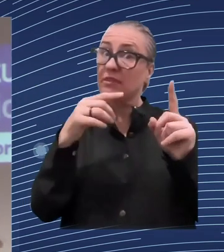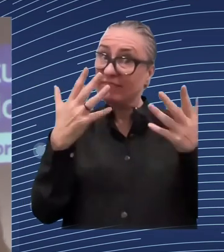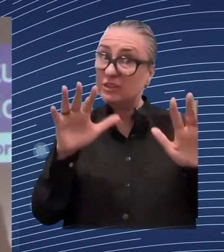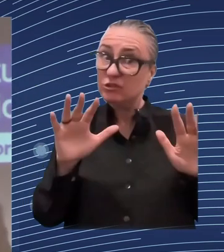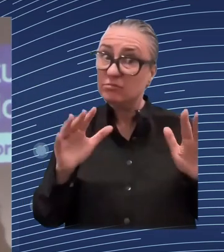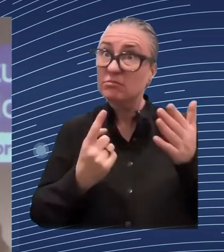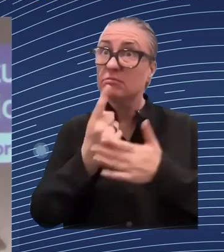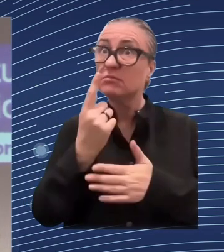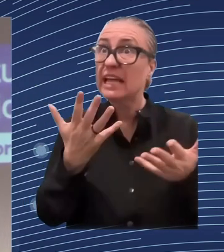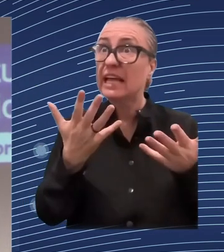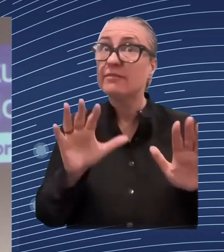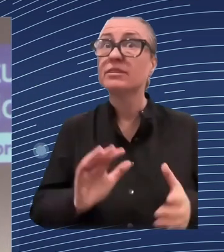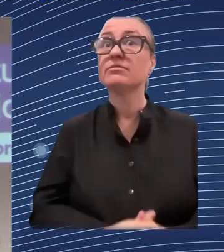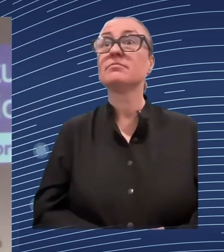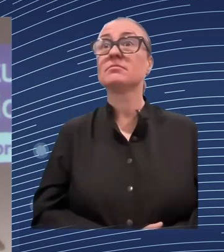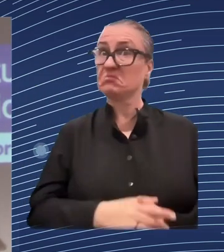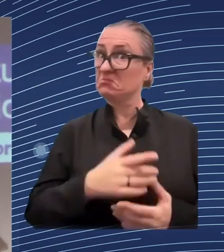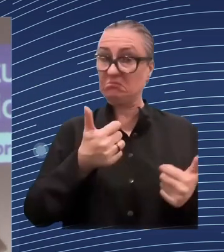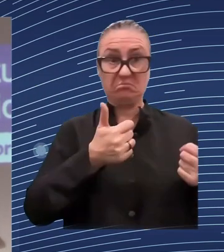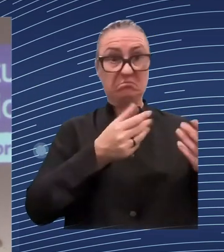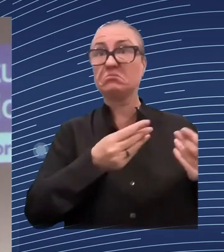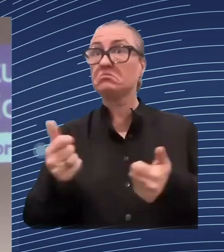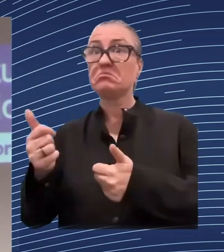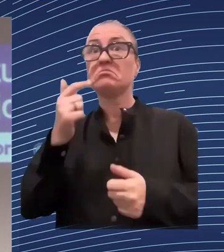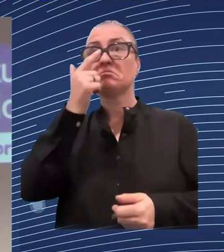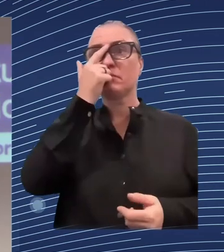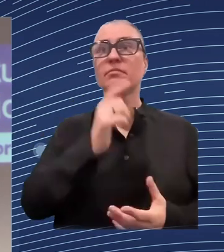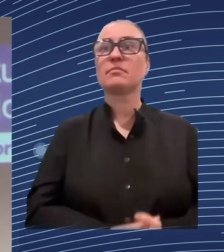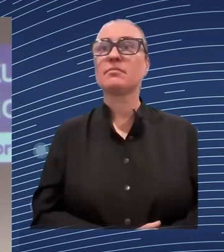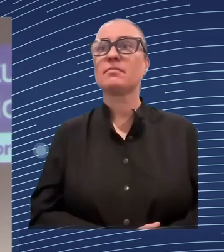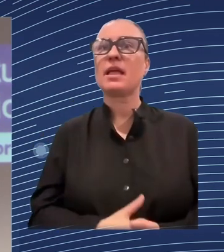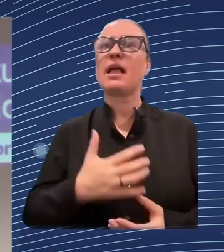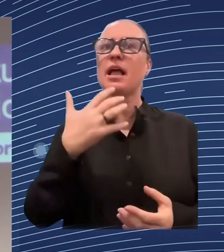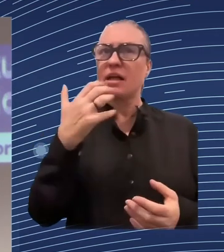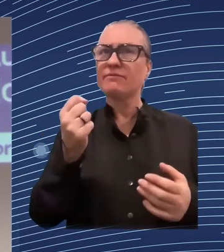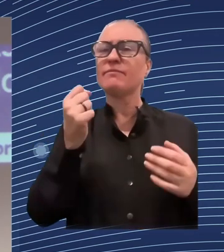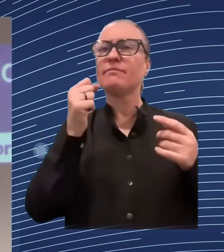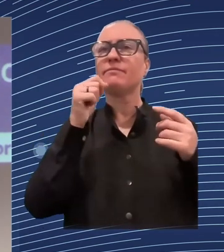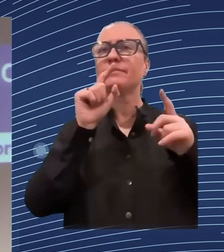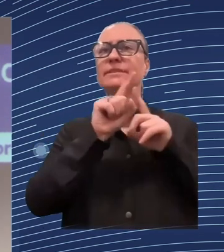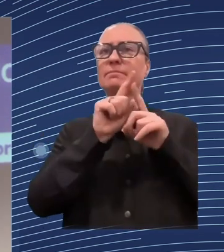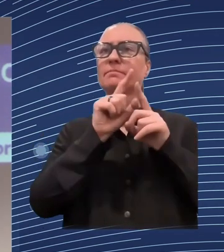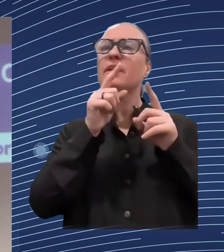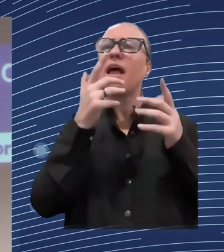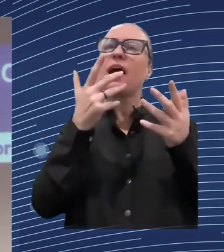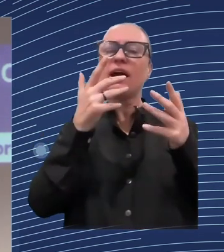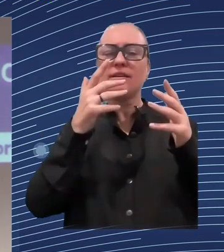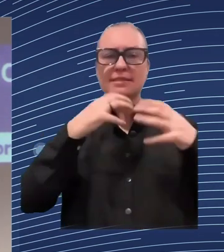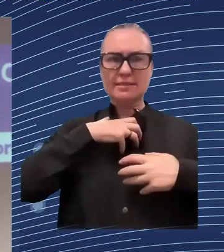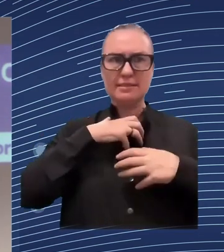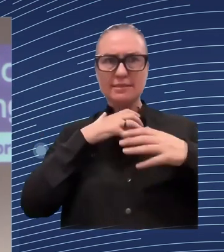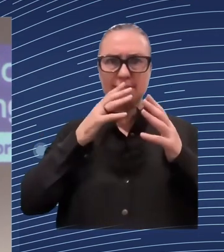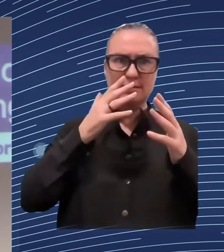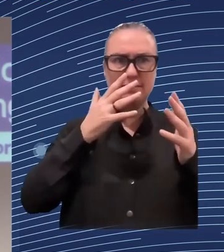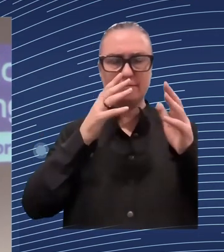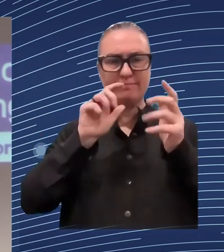-financial crisis. So, there are also other things happening at the same time, and it's very difficult to disentangle what is the